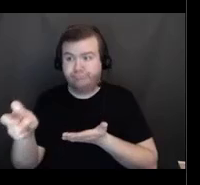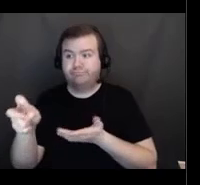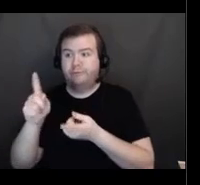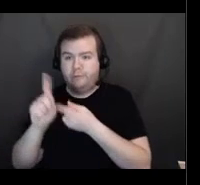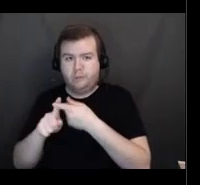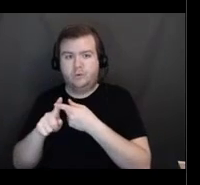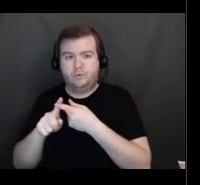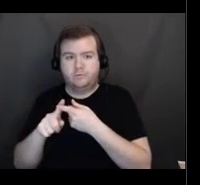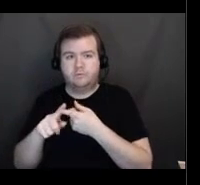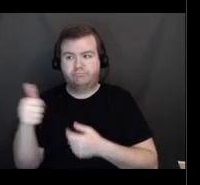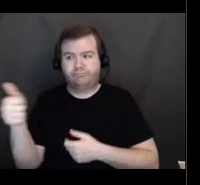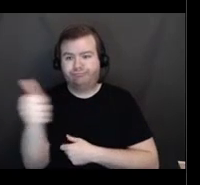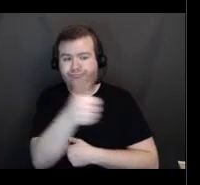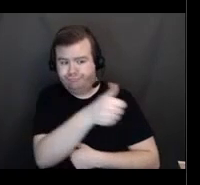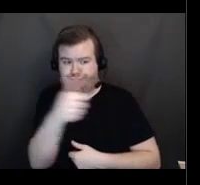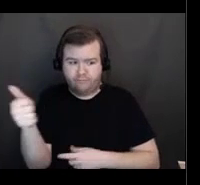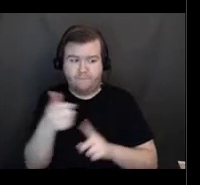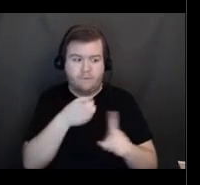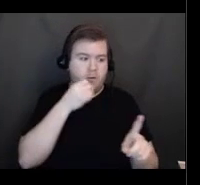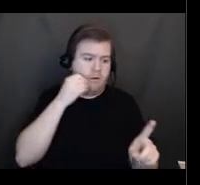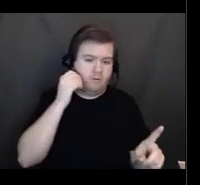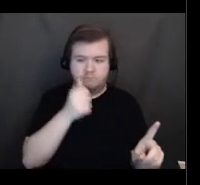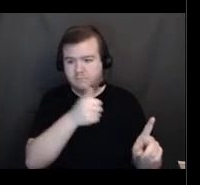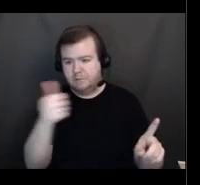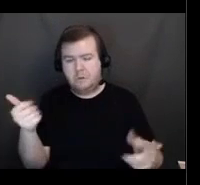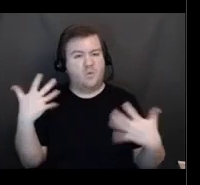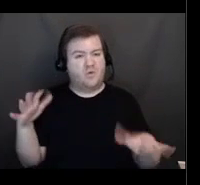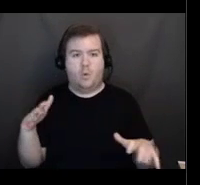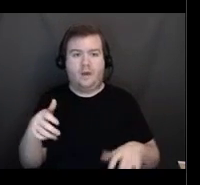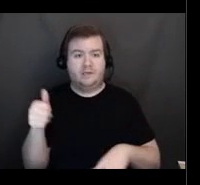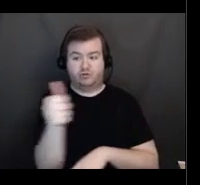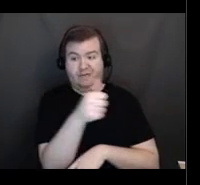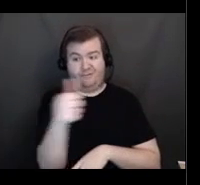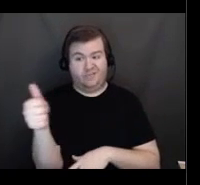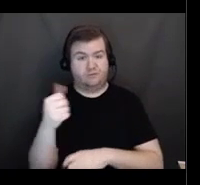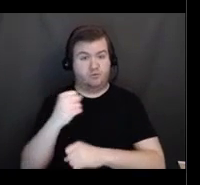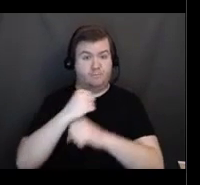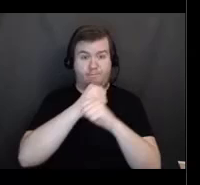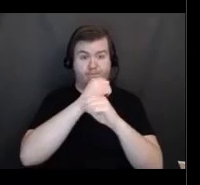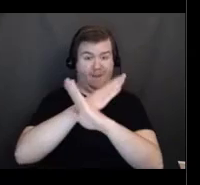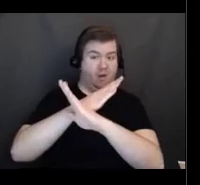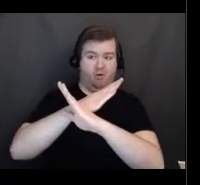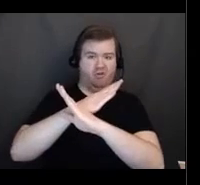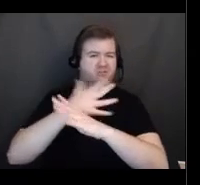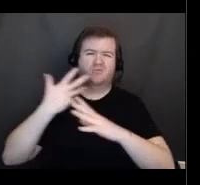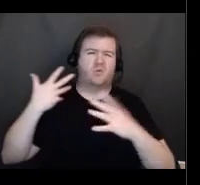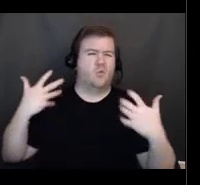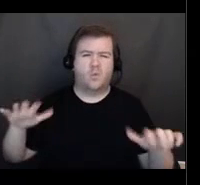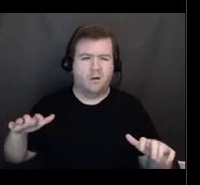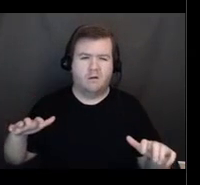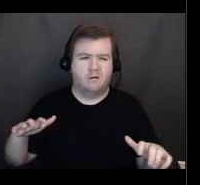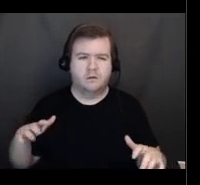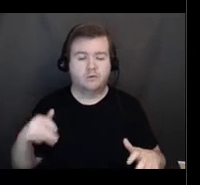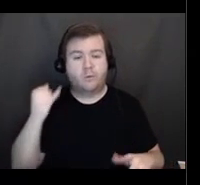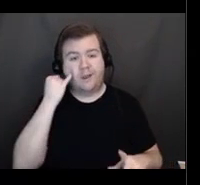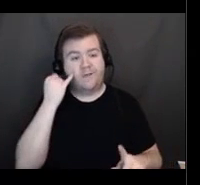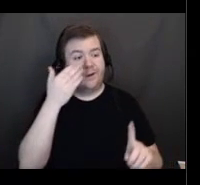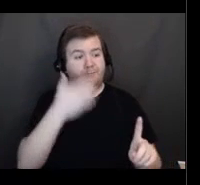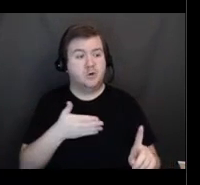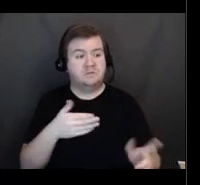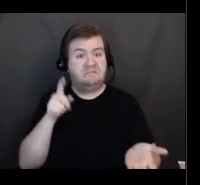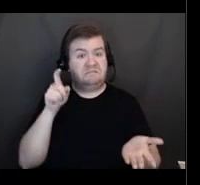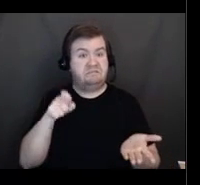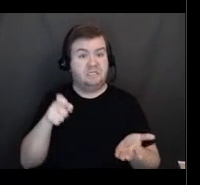Let's we don't want transportation to be a barrier to getting vaccinated. So if someone needs